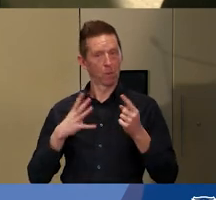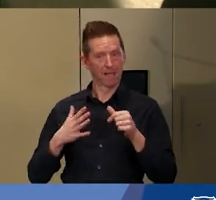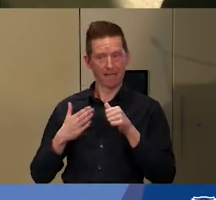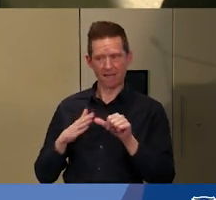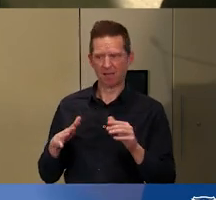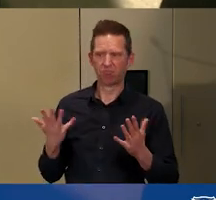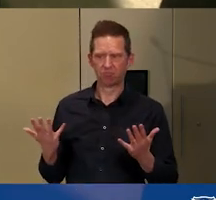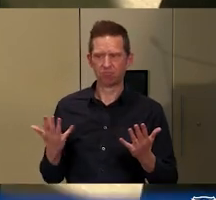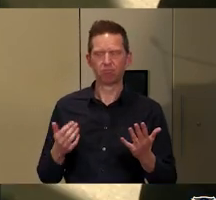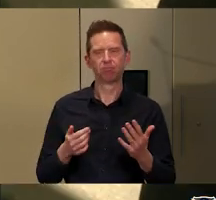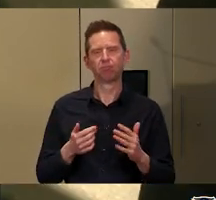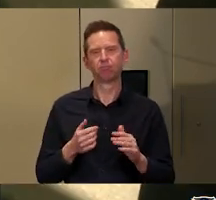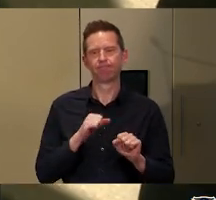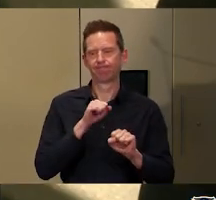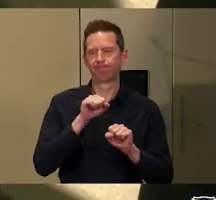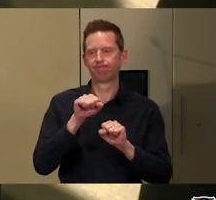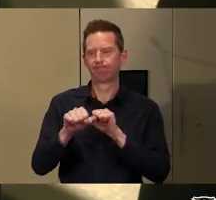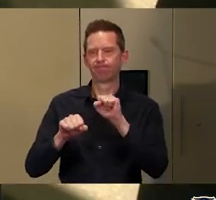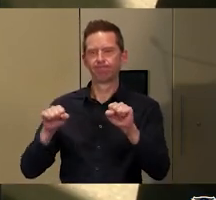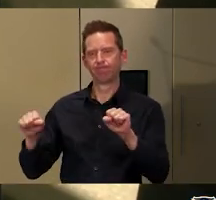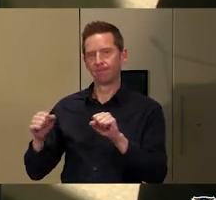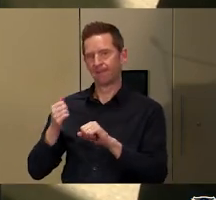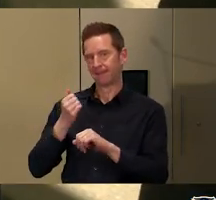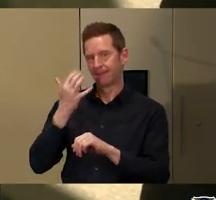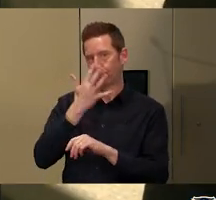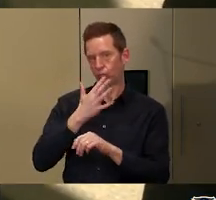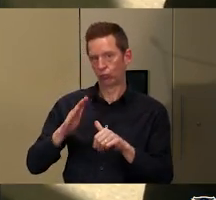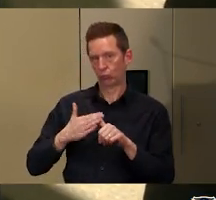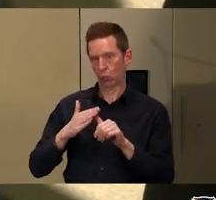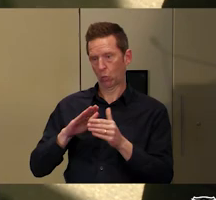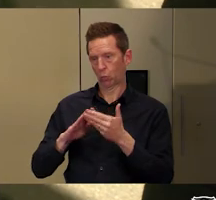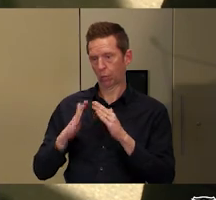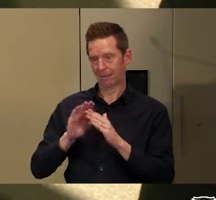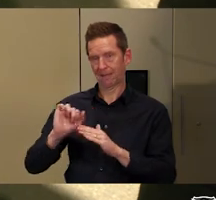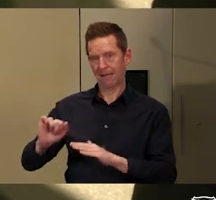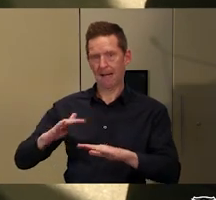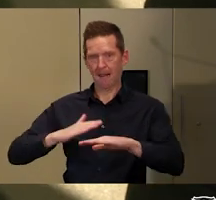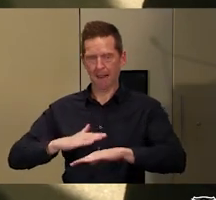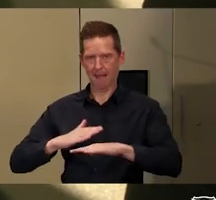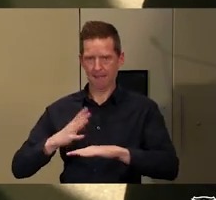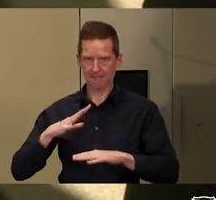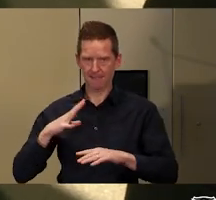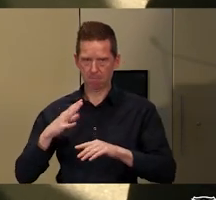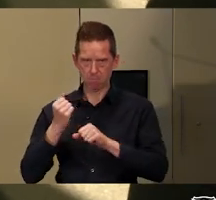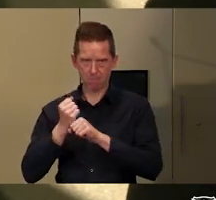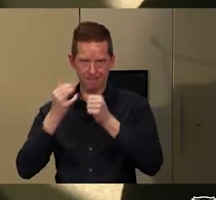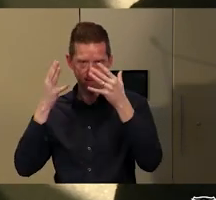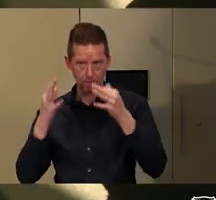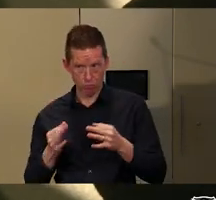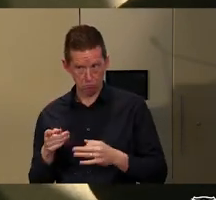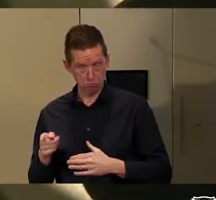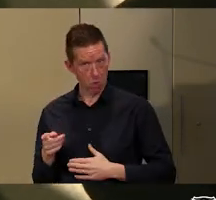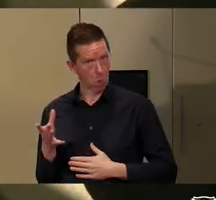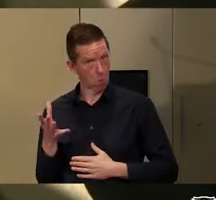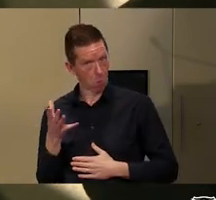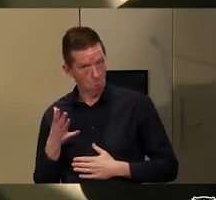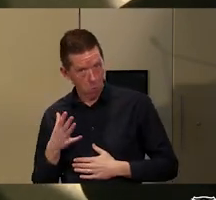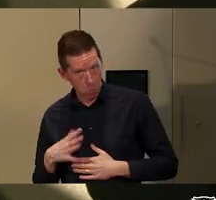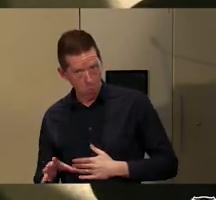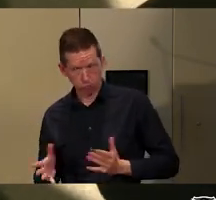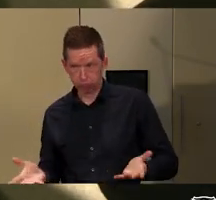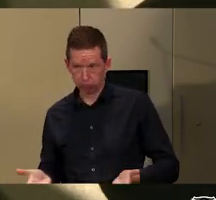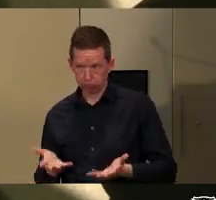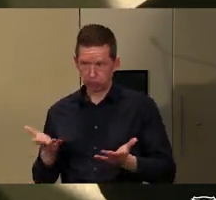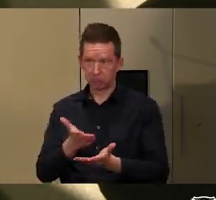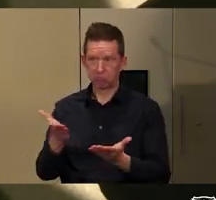decision for Indigenous communities on individual lands, the extent to which they want to have other